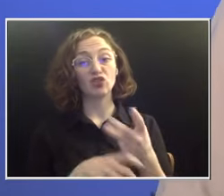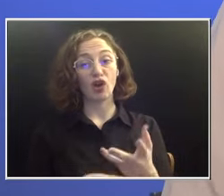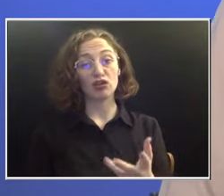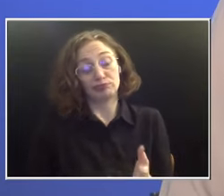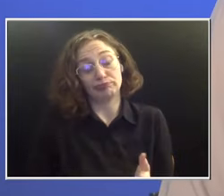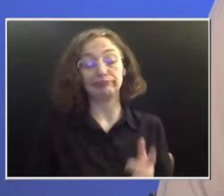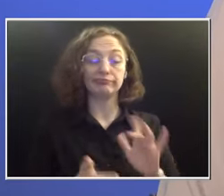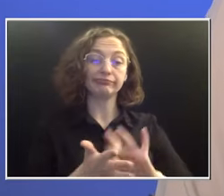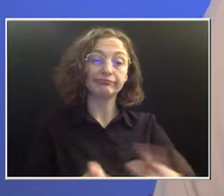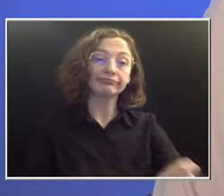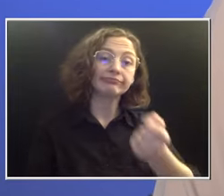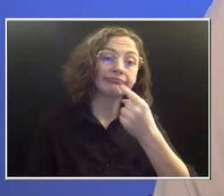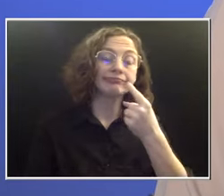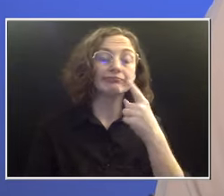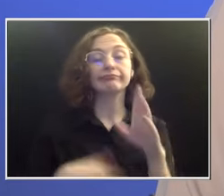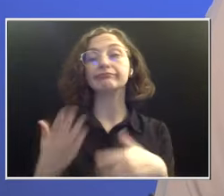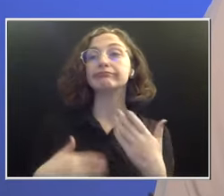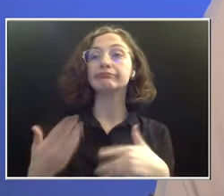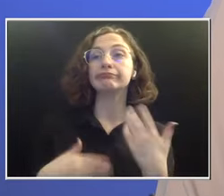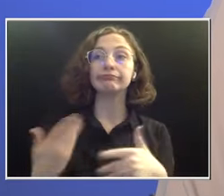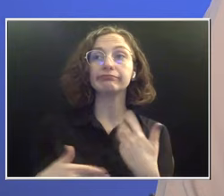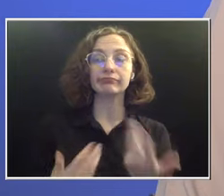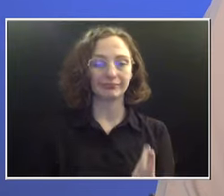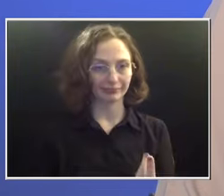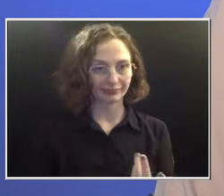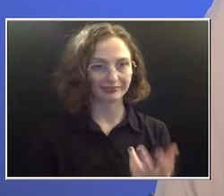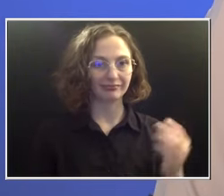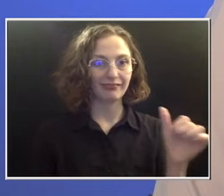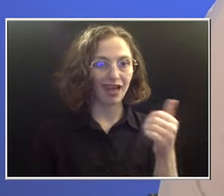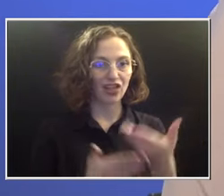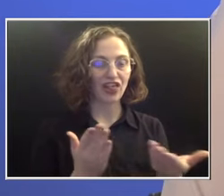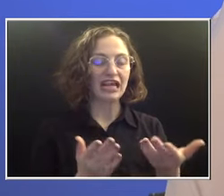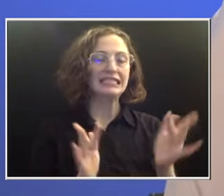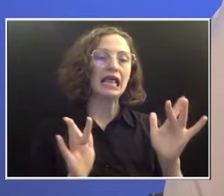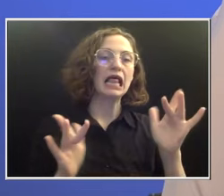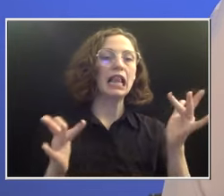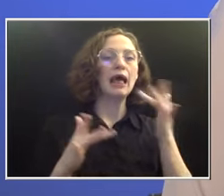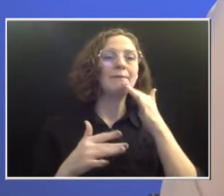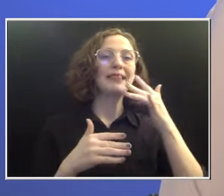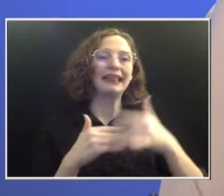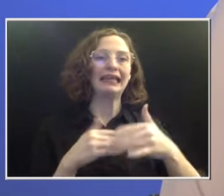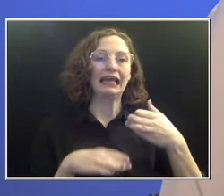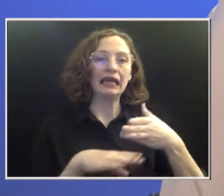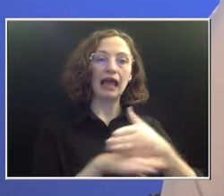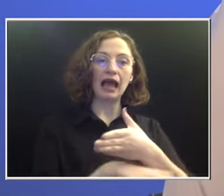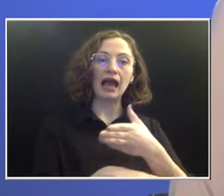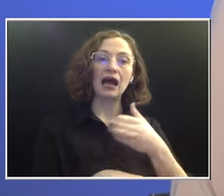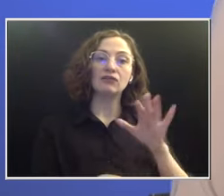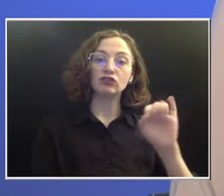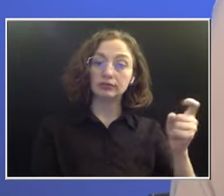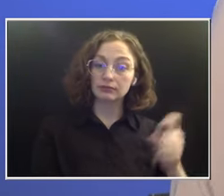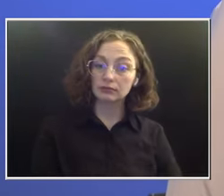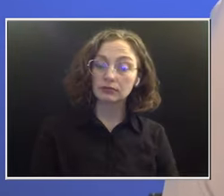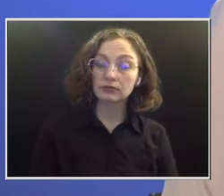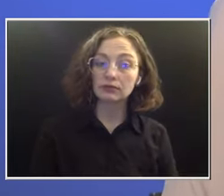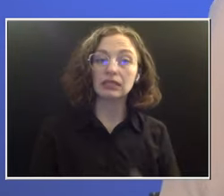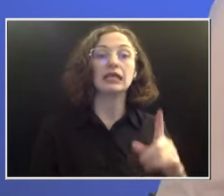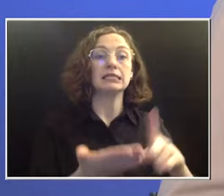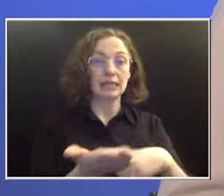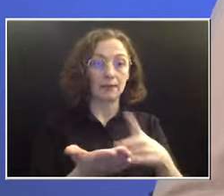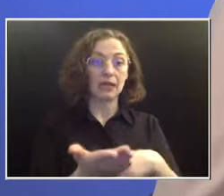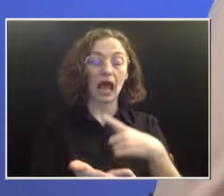and I'd move on. Some other things, light bleeding after intercourse, at times pain with intercourse, nothing